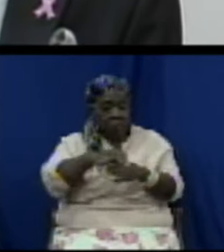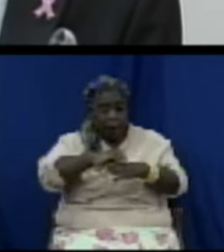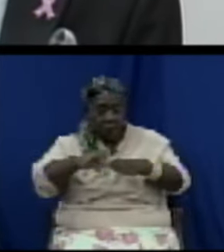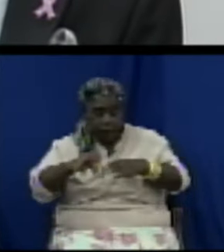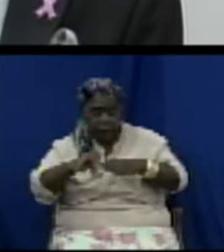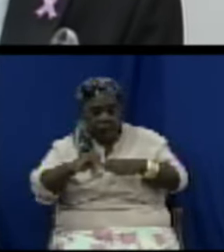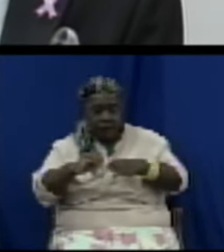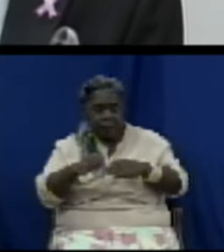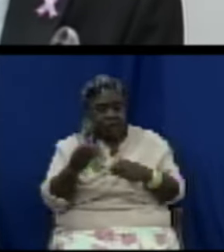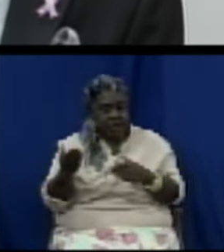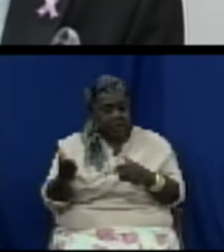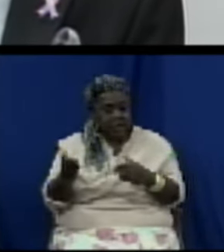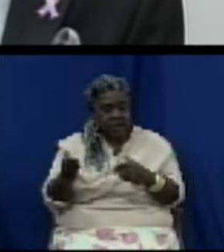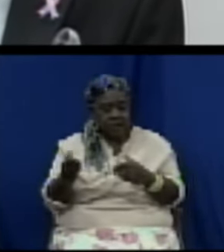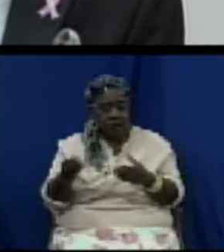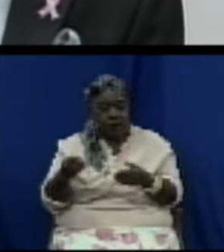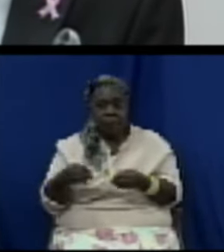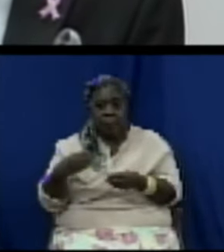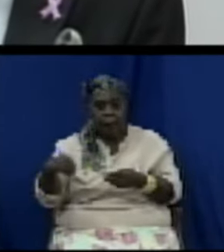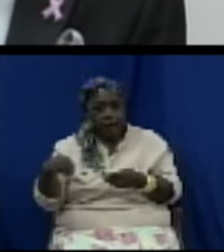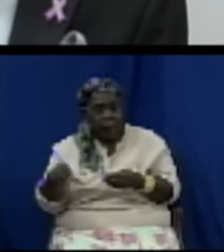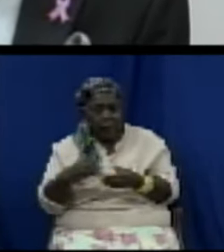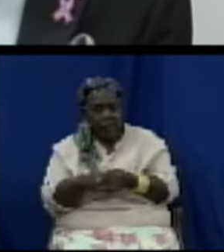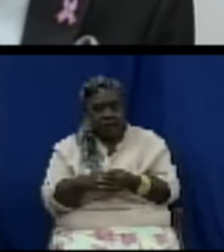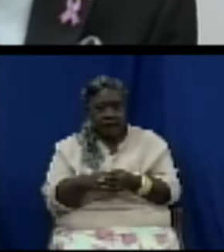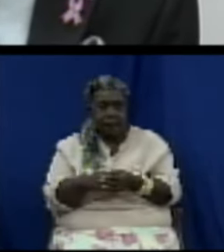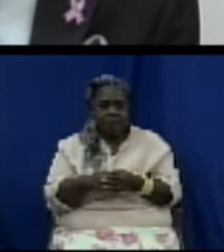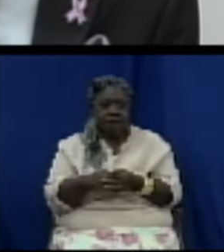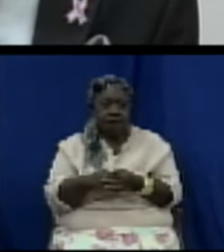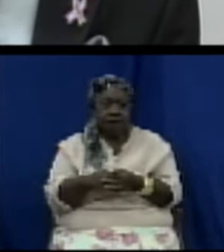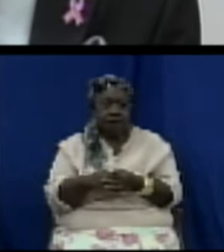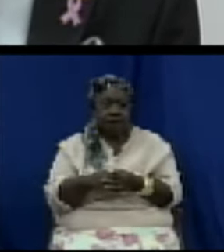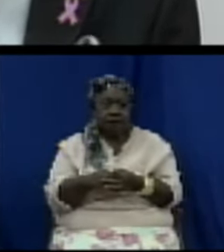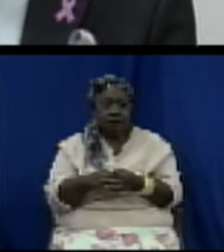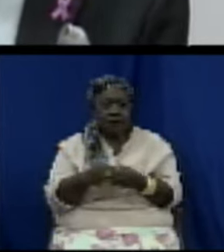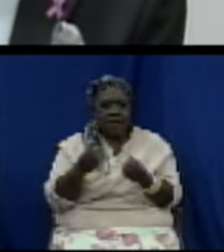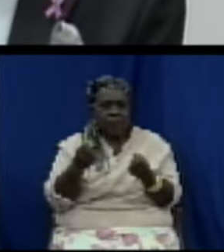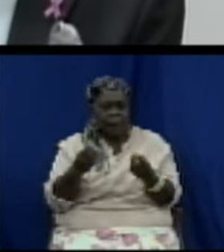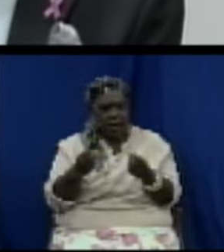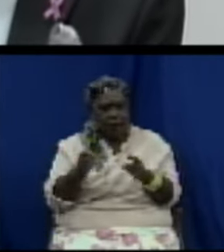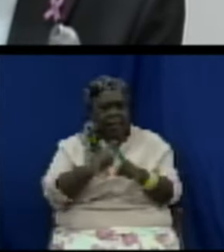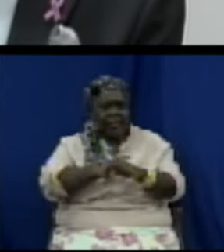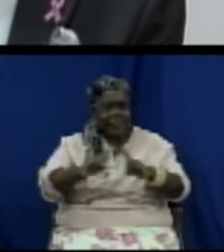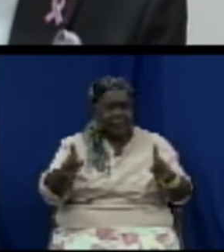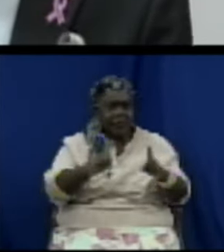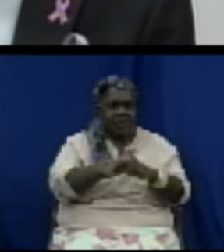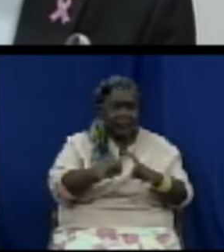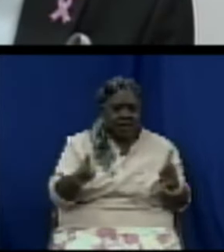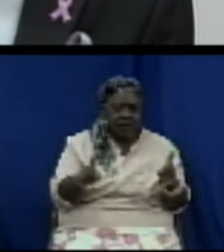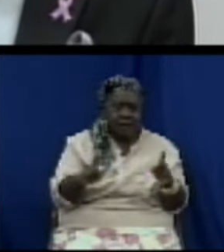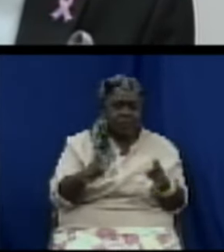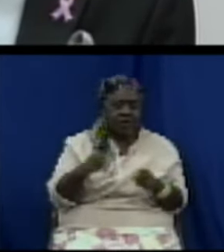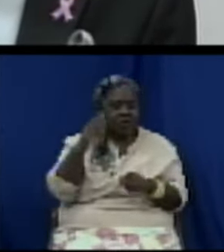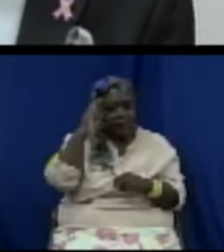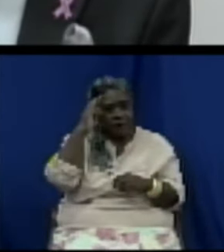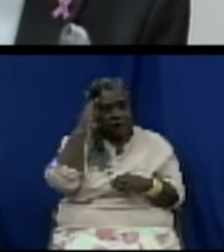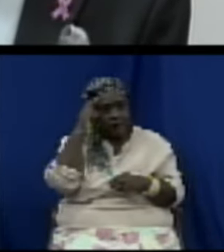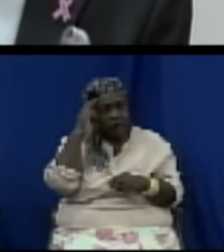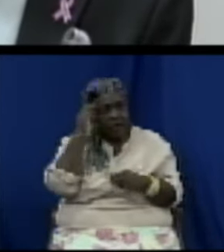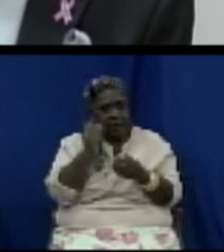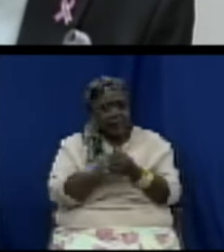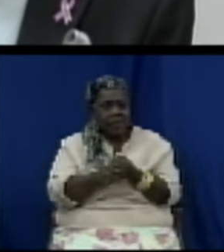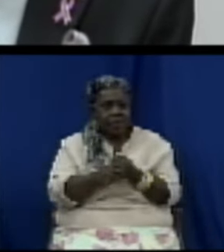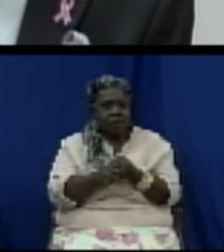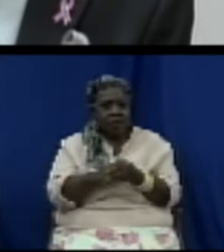related of course to very many different reasons there is